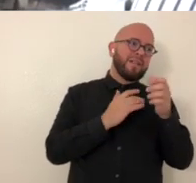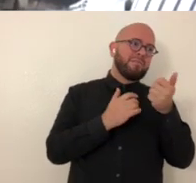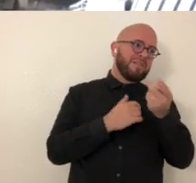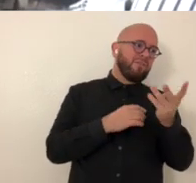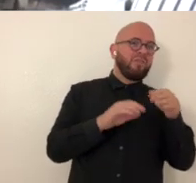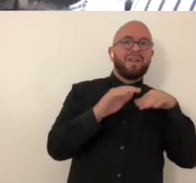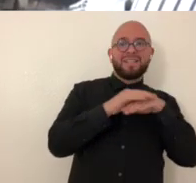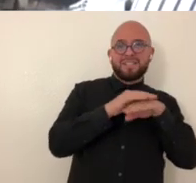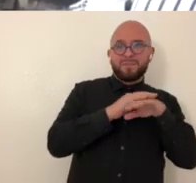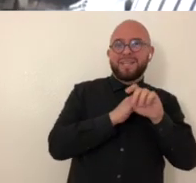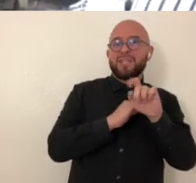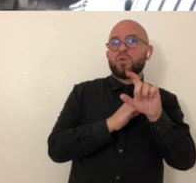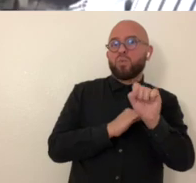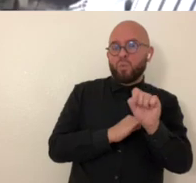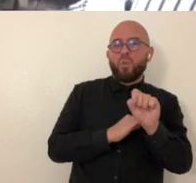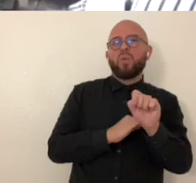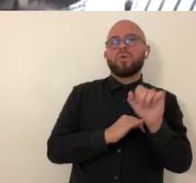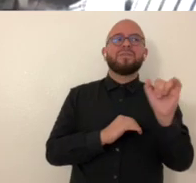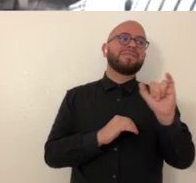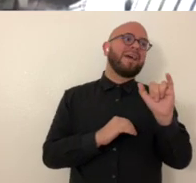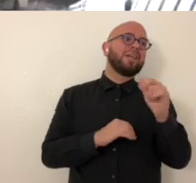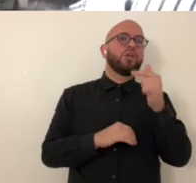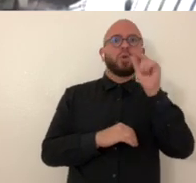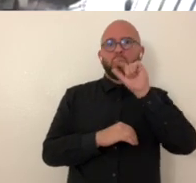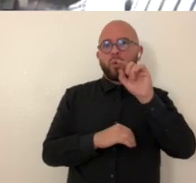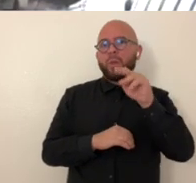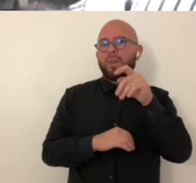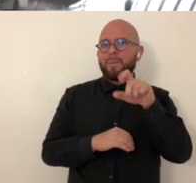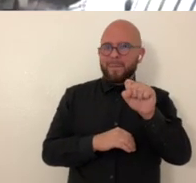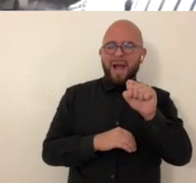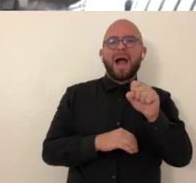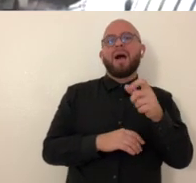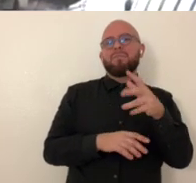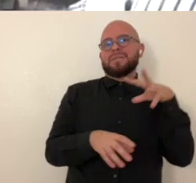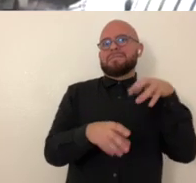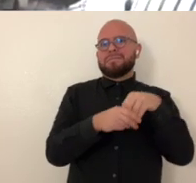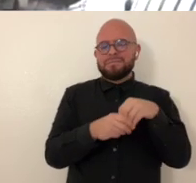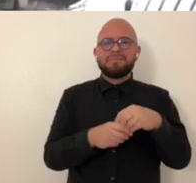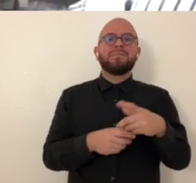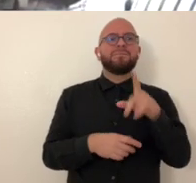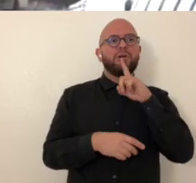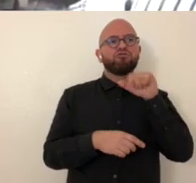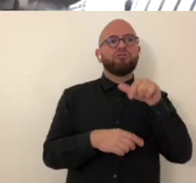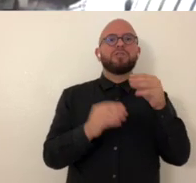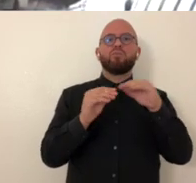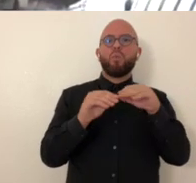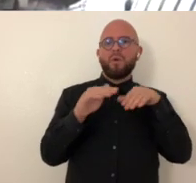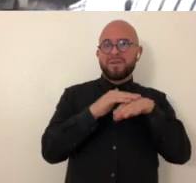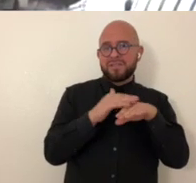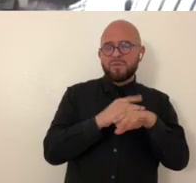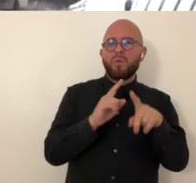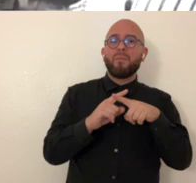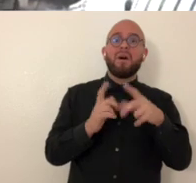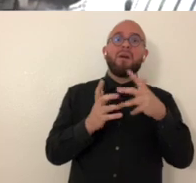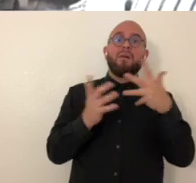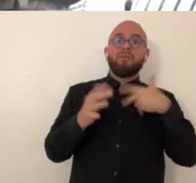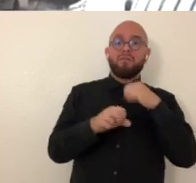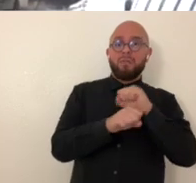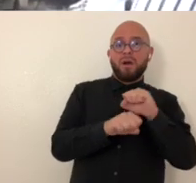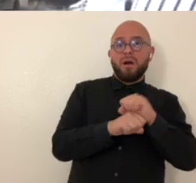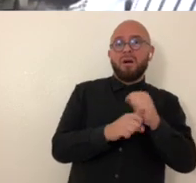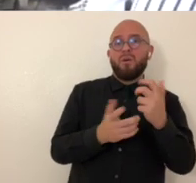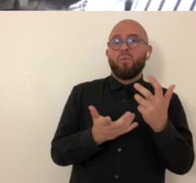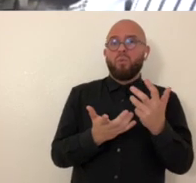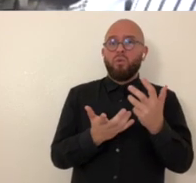tools in and i've also developed several accessibility tools accessibility tools are part of things like google maps uh to make communication more